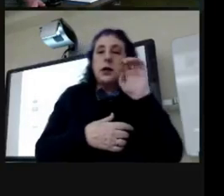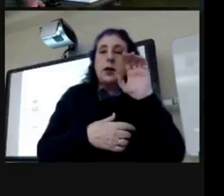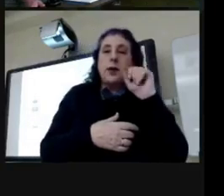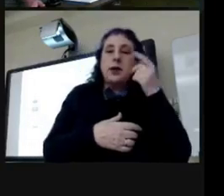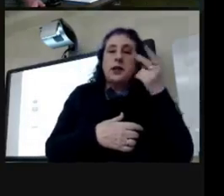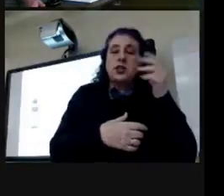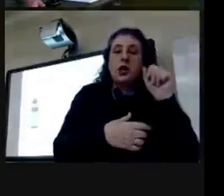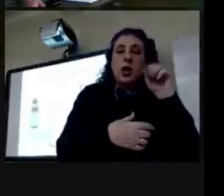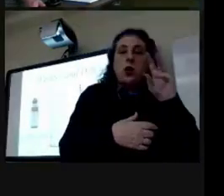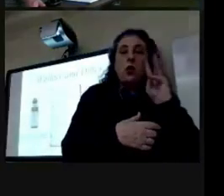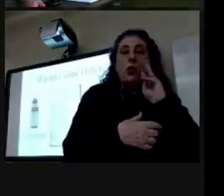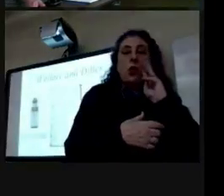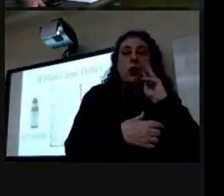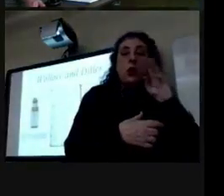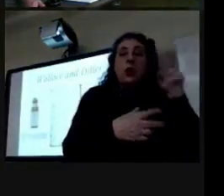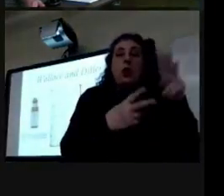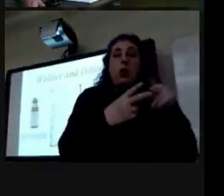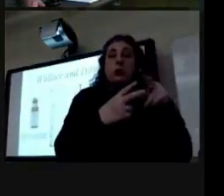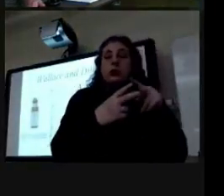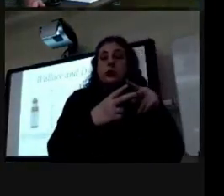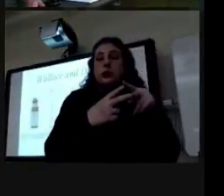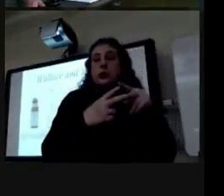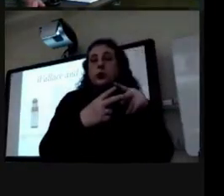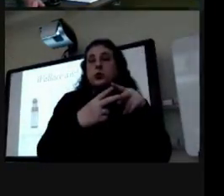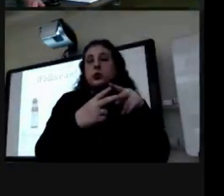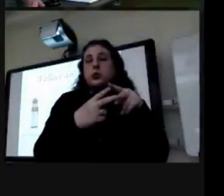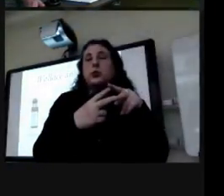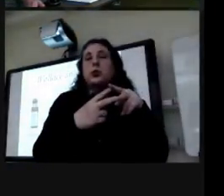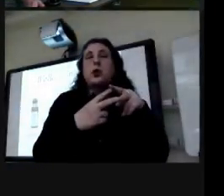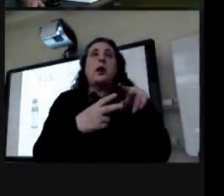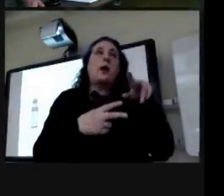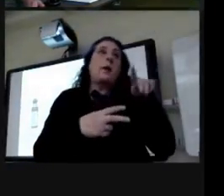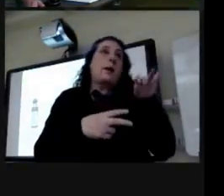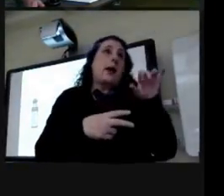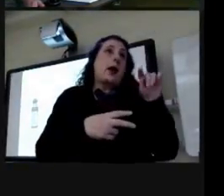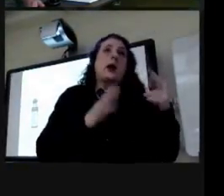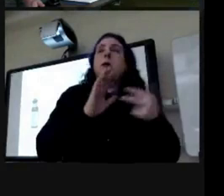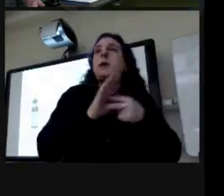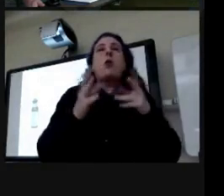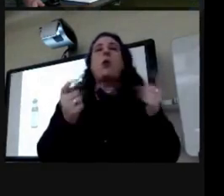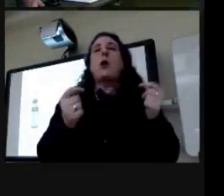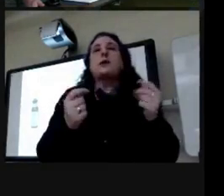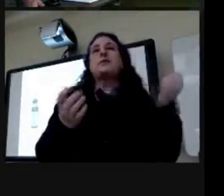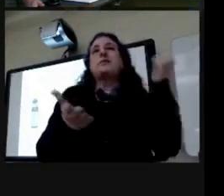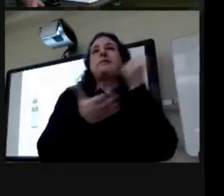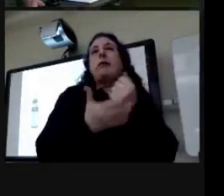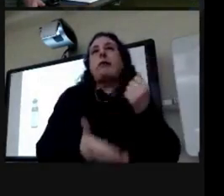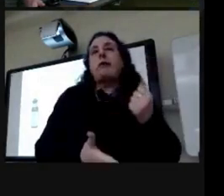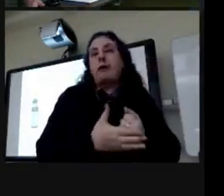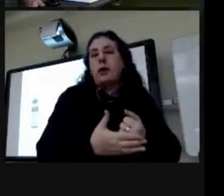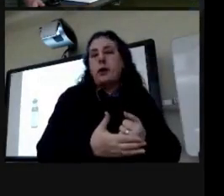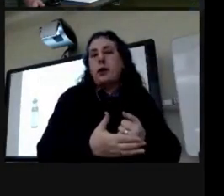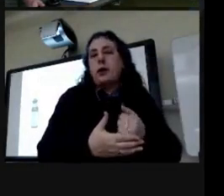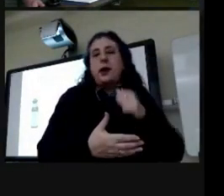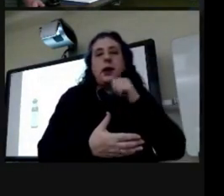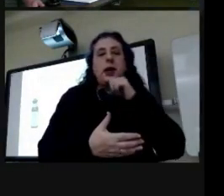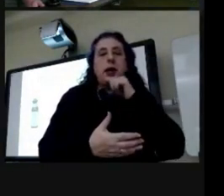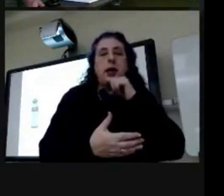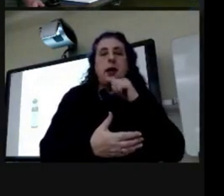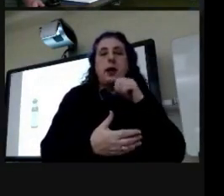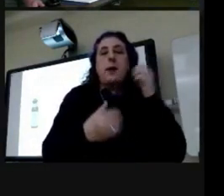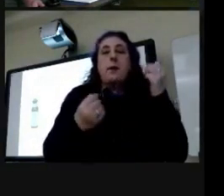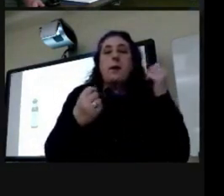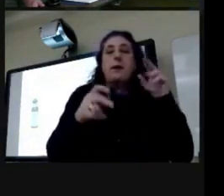proprietor would go out of the way to not patent medicines because if you patented medicines then you have to disclose the ingredients